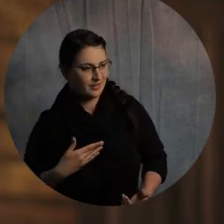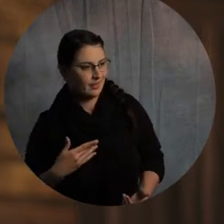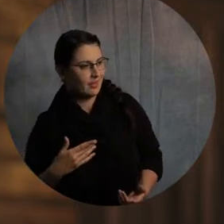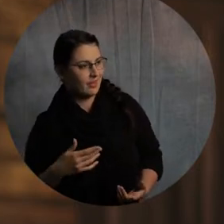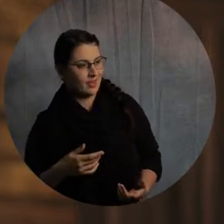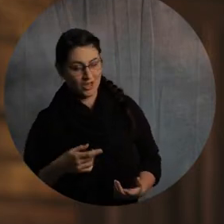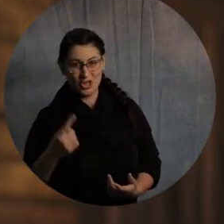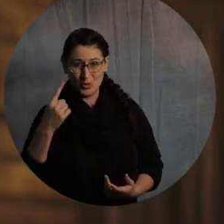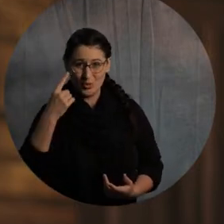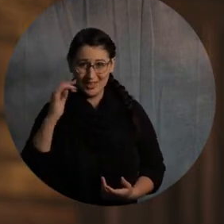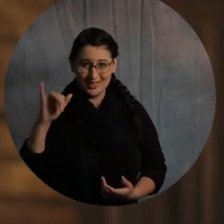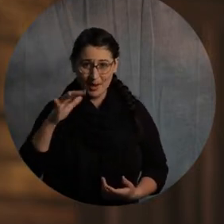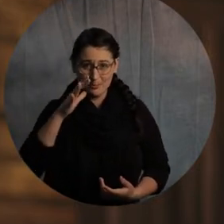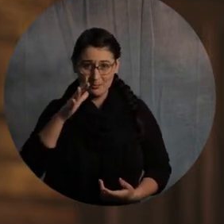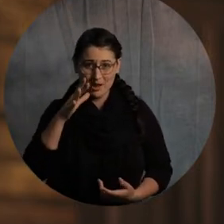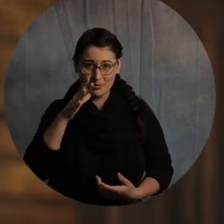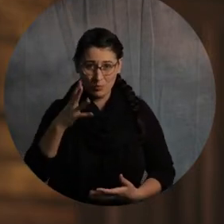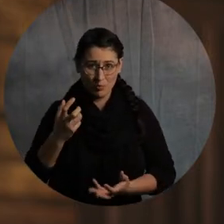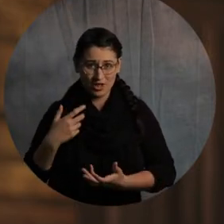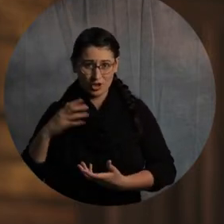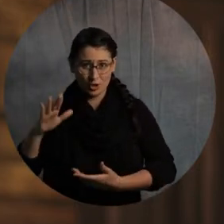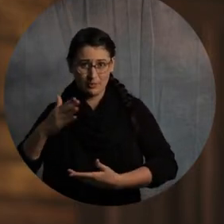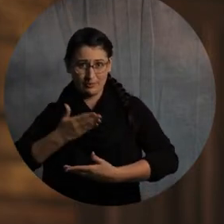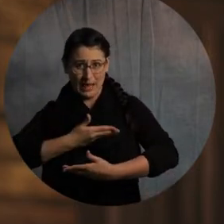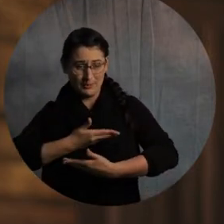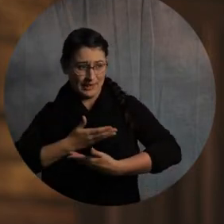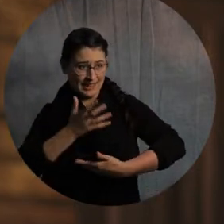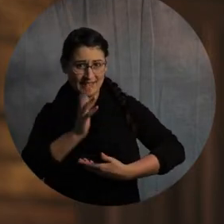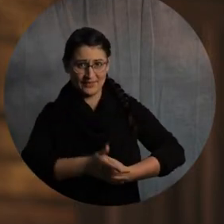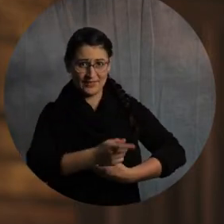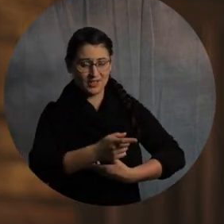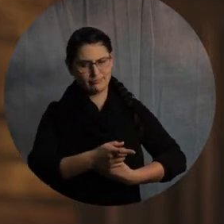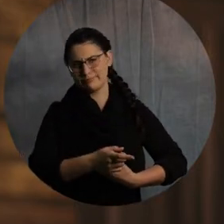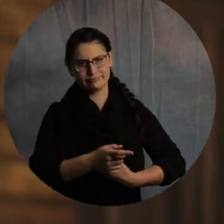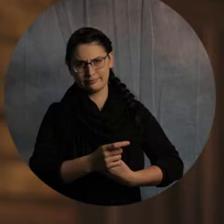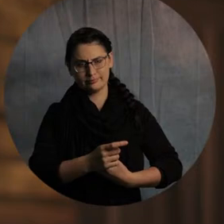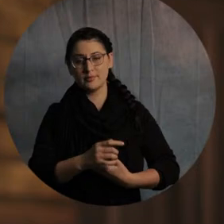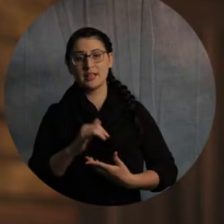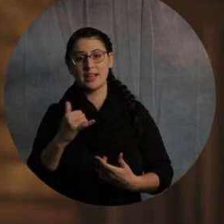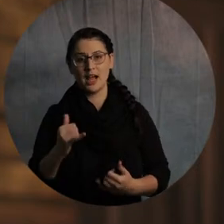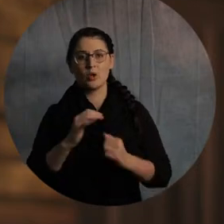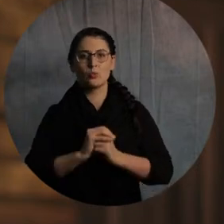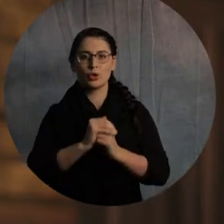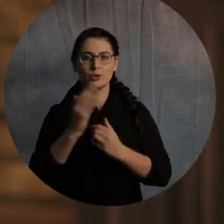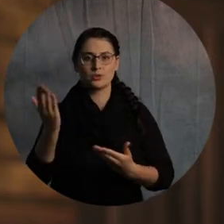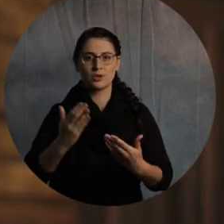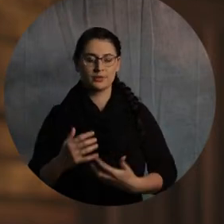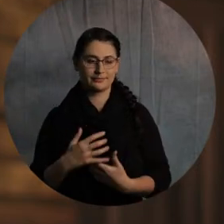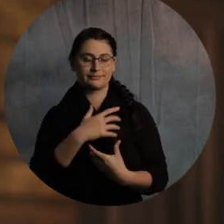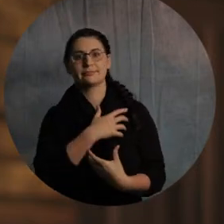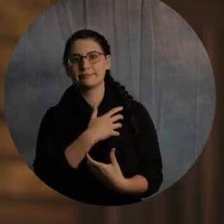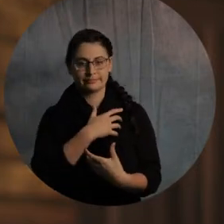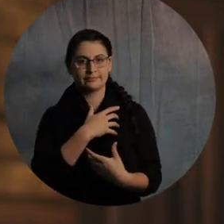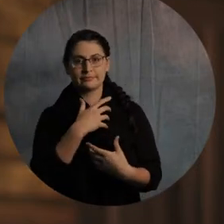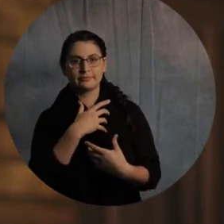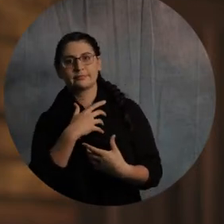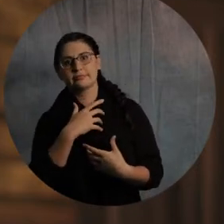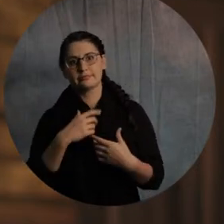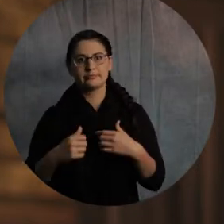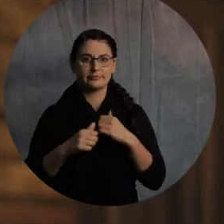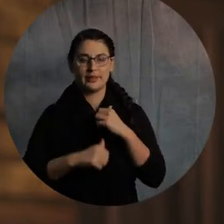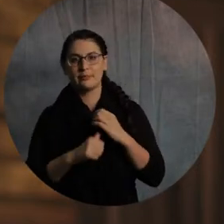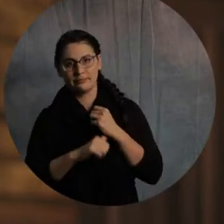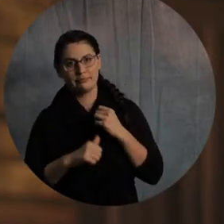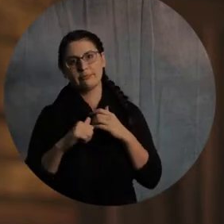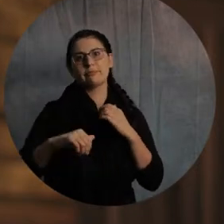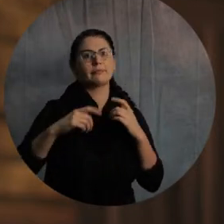do you think for a second that that mama's going to leave that baby in there? No. Now she's sitting in worship service with a baby crawling all over the top of her, screaming, pooping in